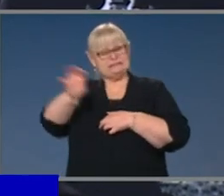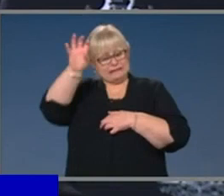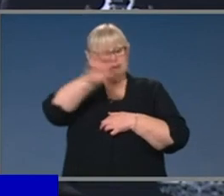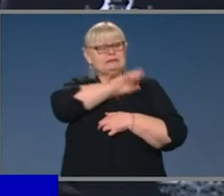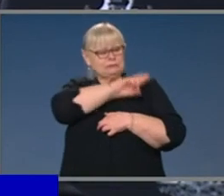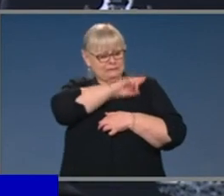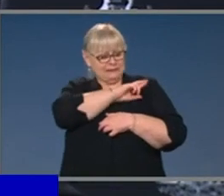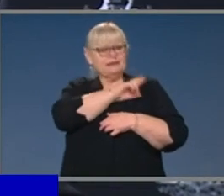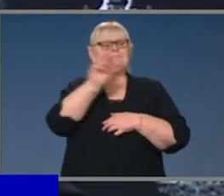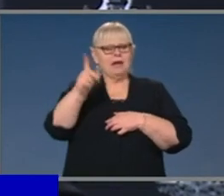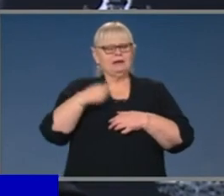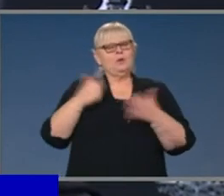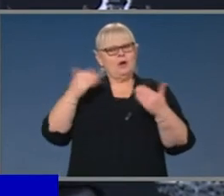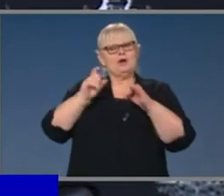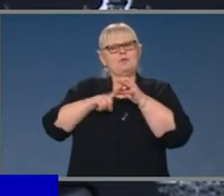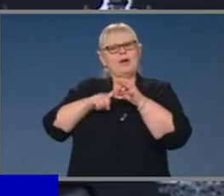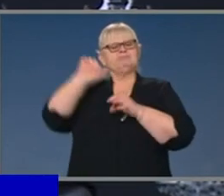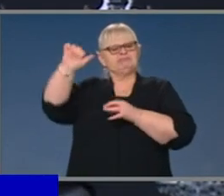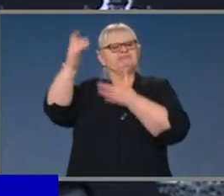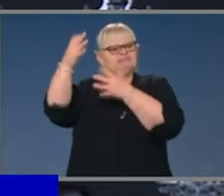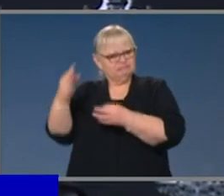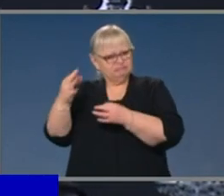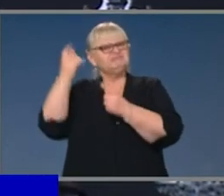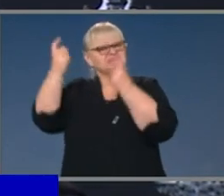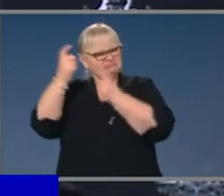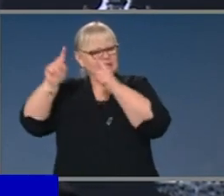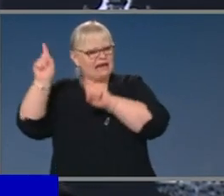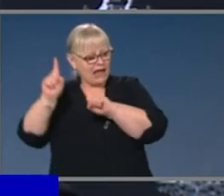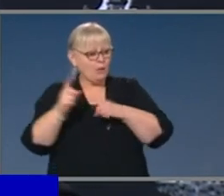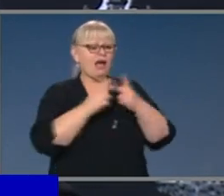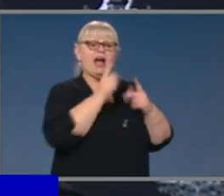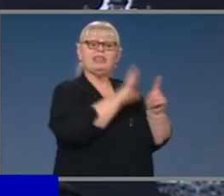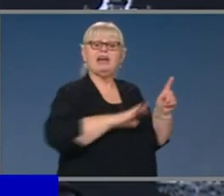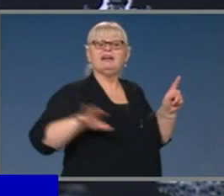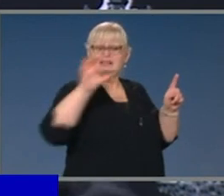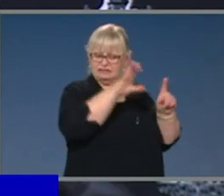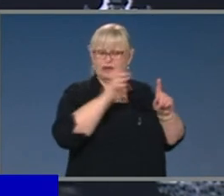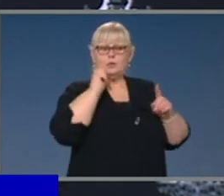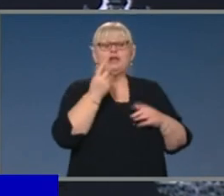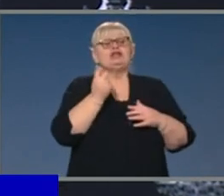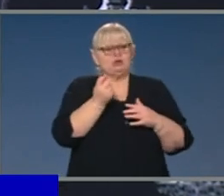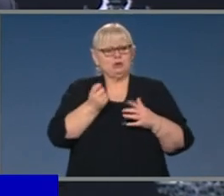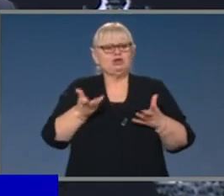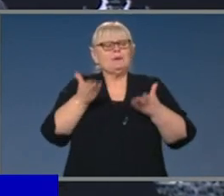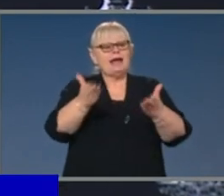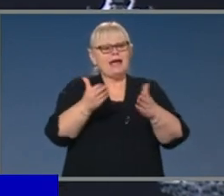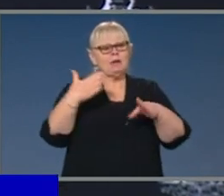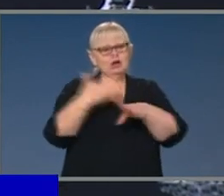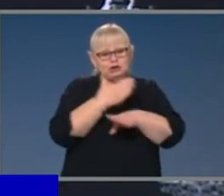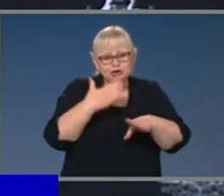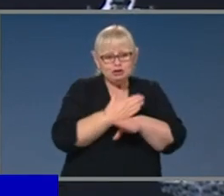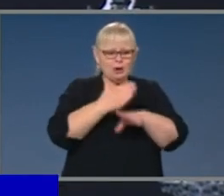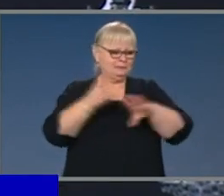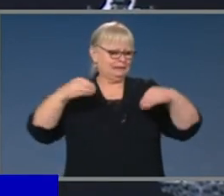in Queensland, and we look forward to other decisions being made soon, and for that to enable those jobs and those